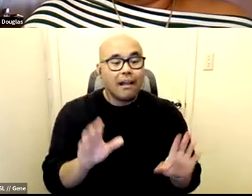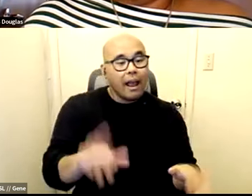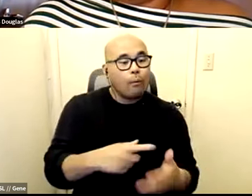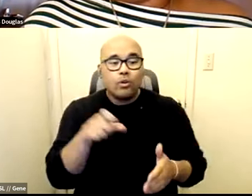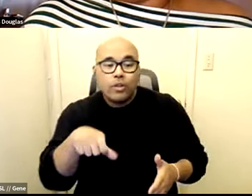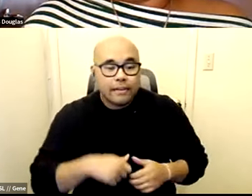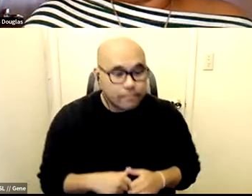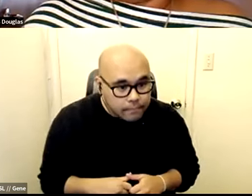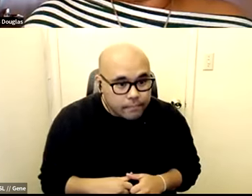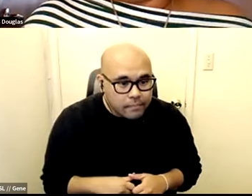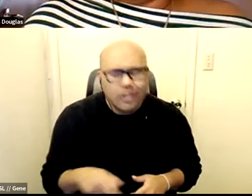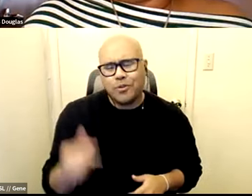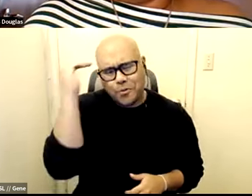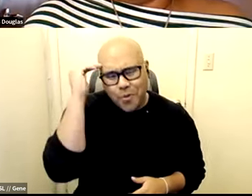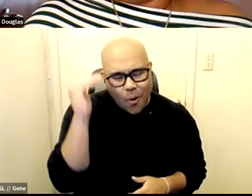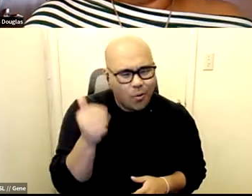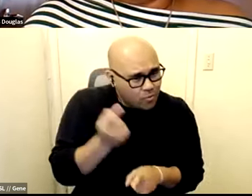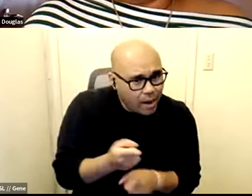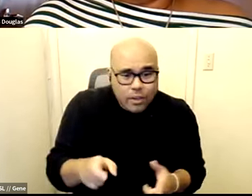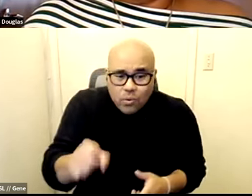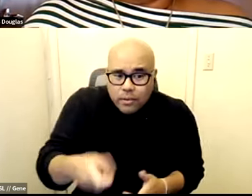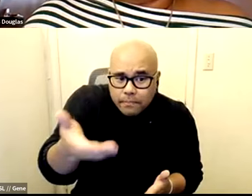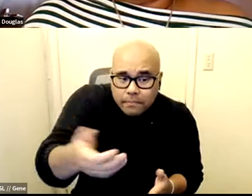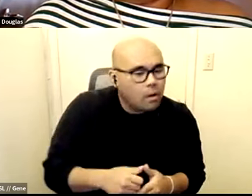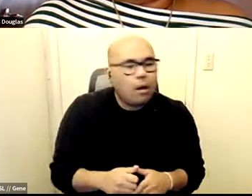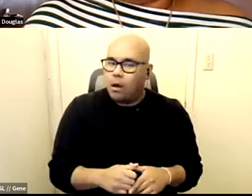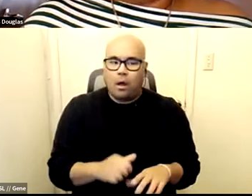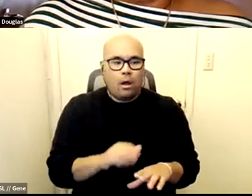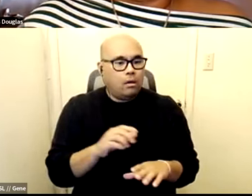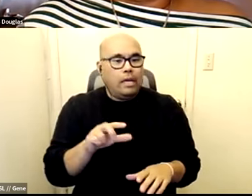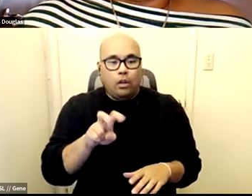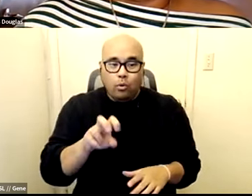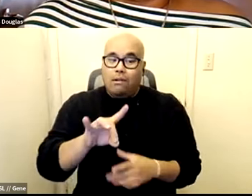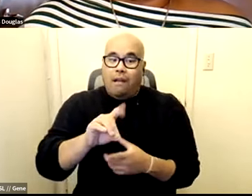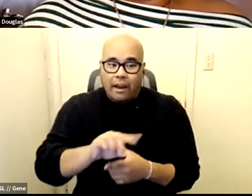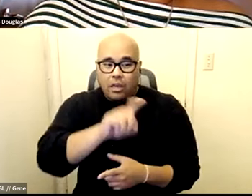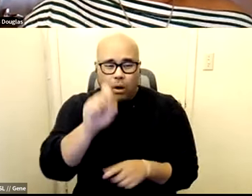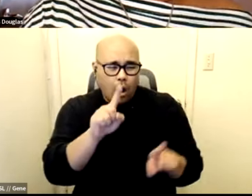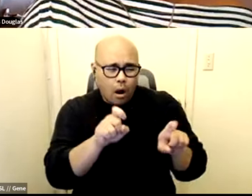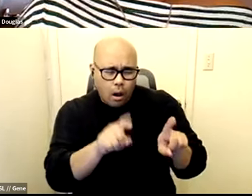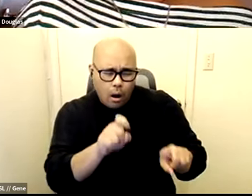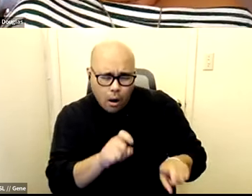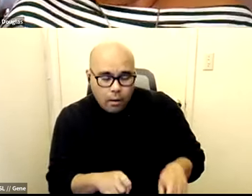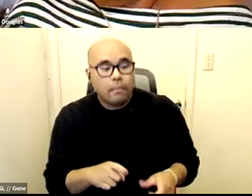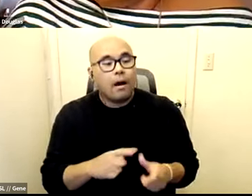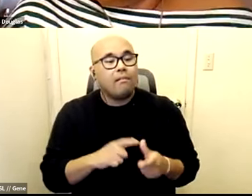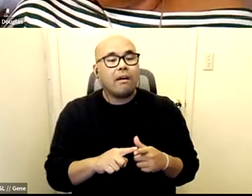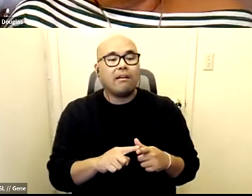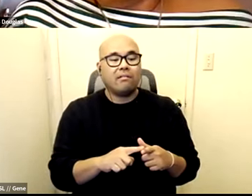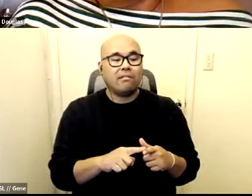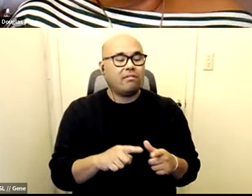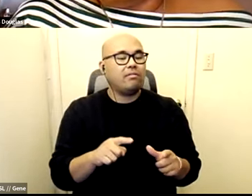need you know yourself best what do you need they ask you 280 questions they put those into some kind of